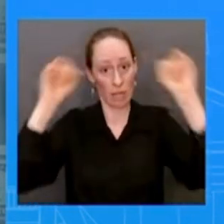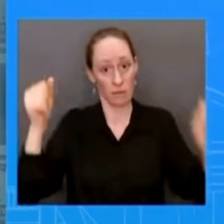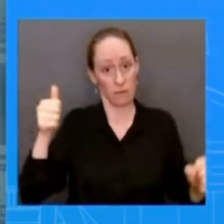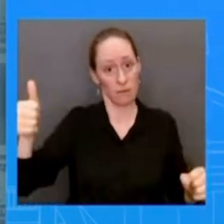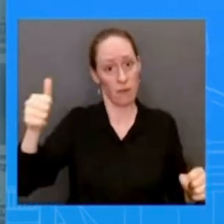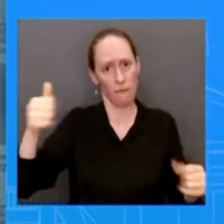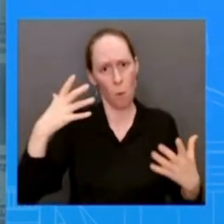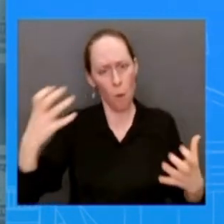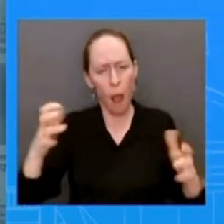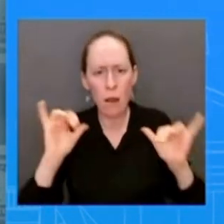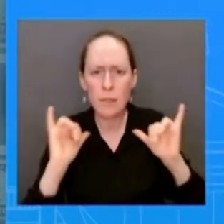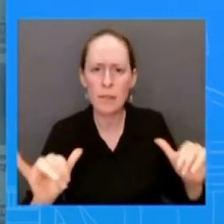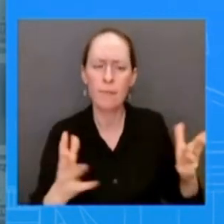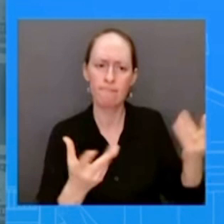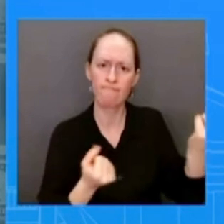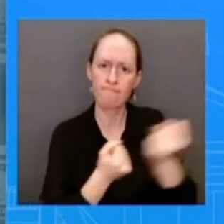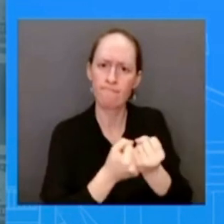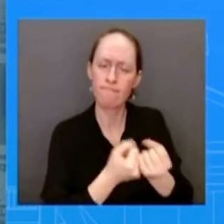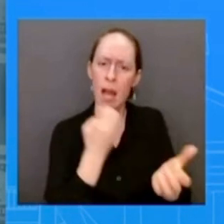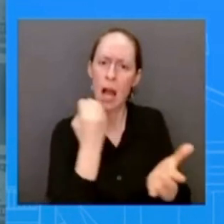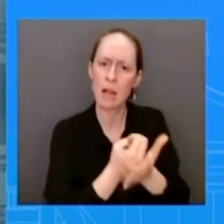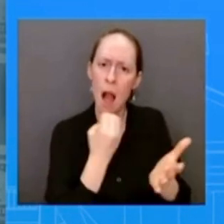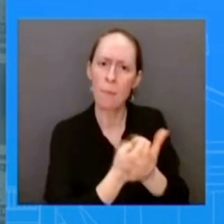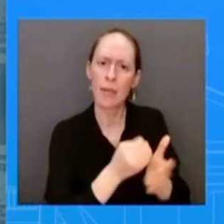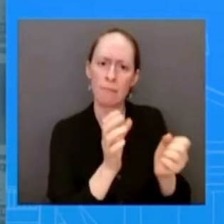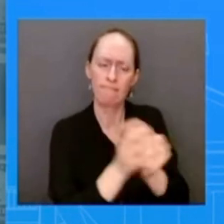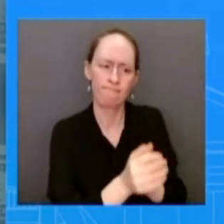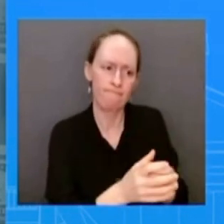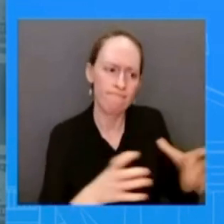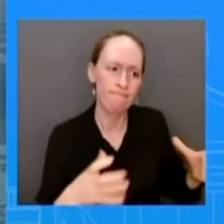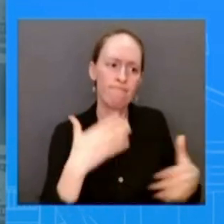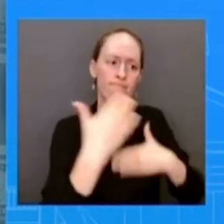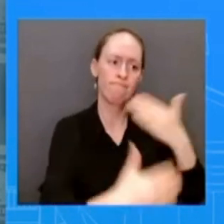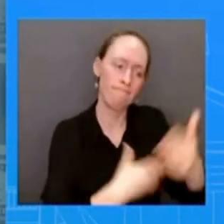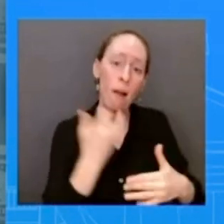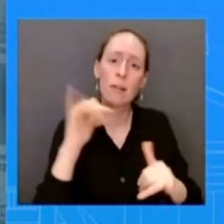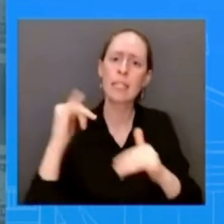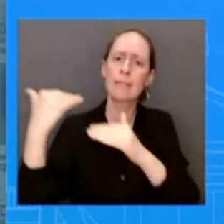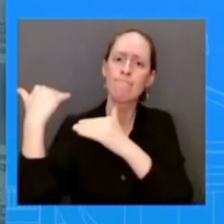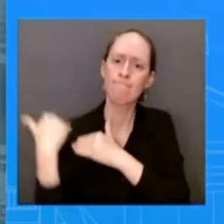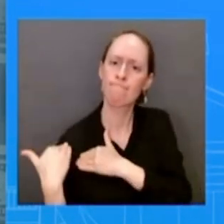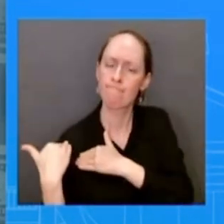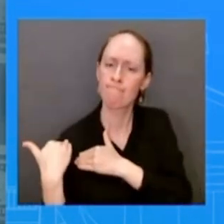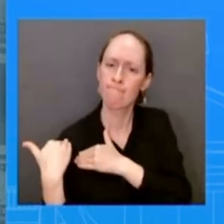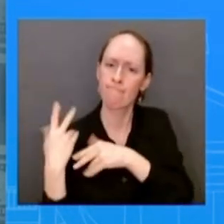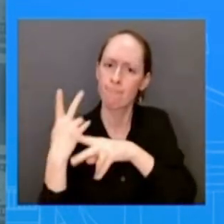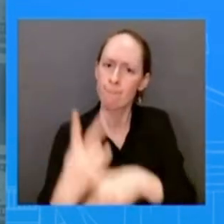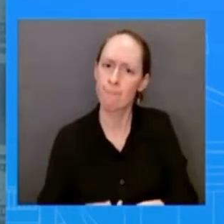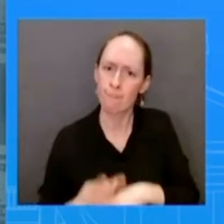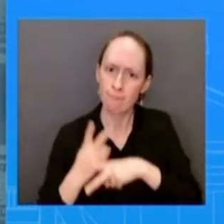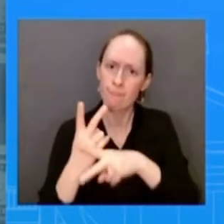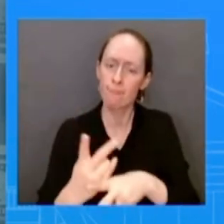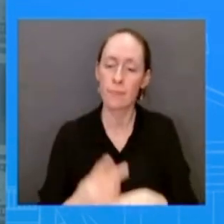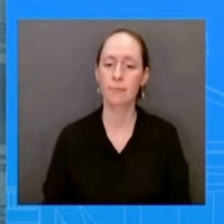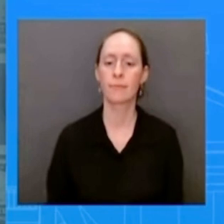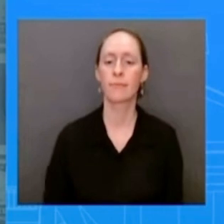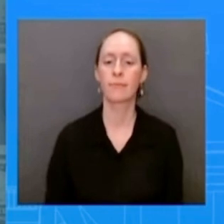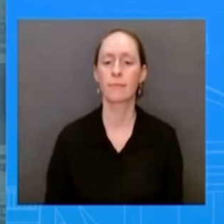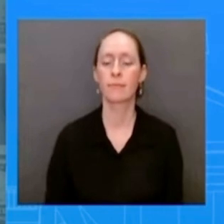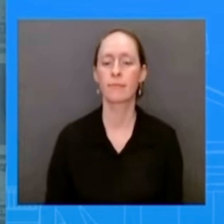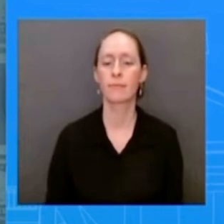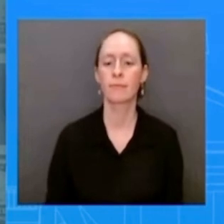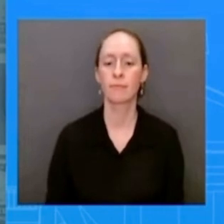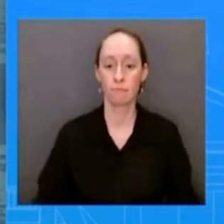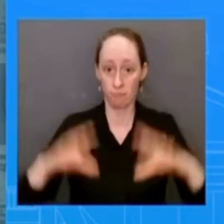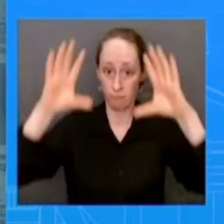say many times we welcome republicans to do the same house republicans to put forth their budget and also in a transparent way